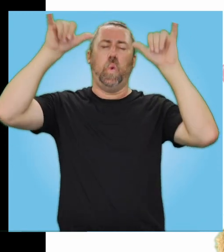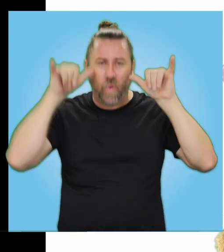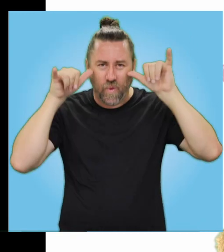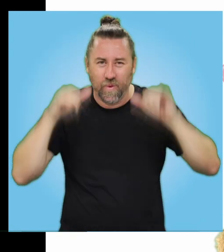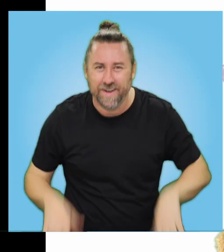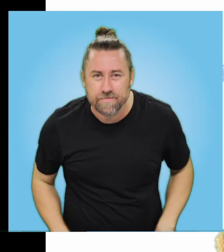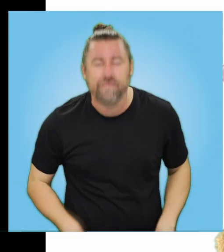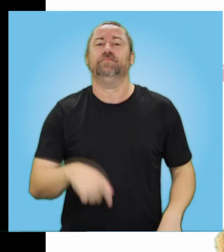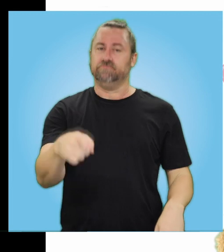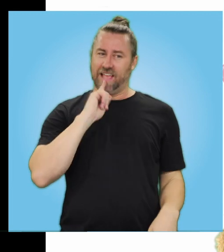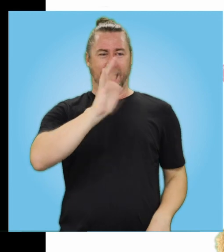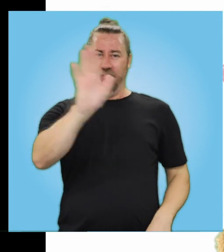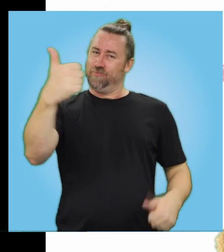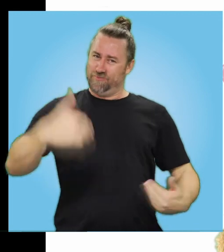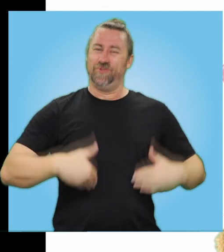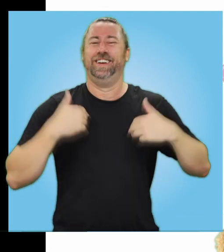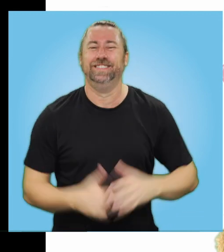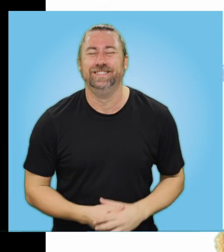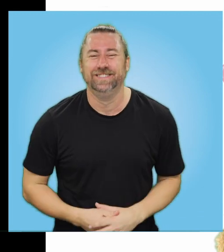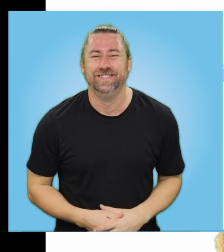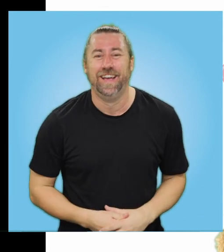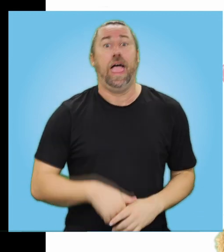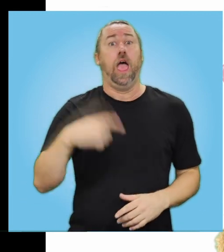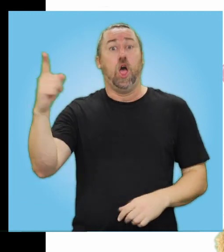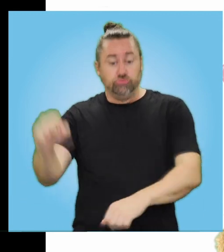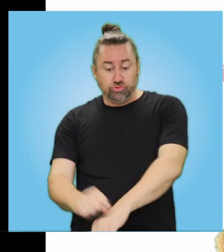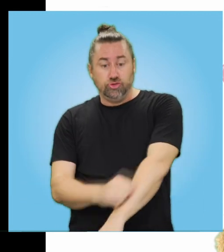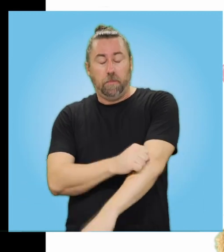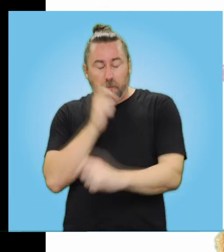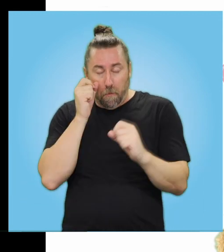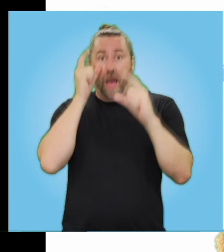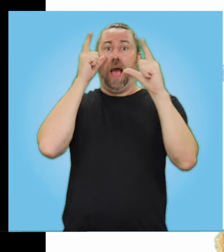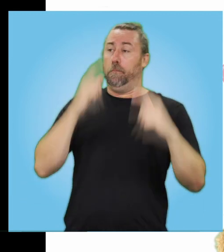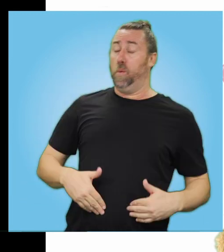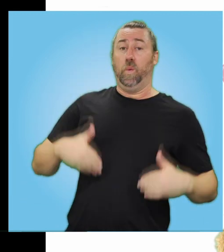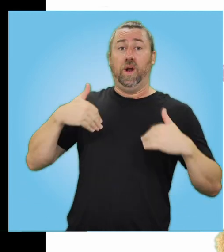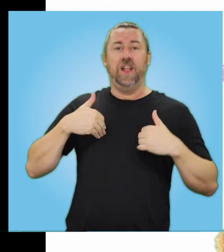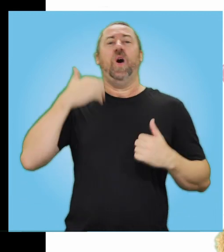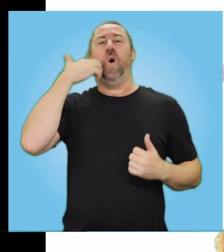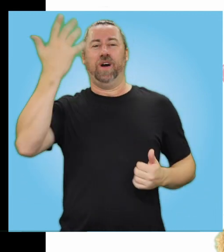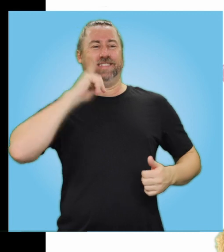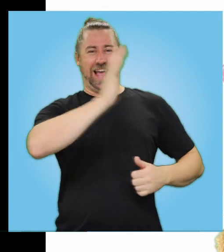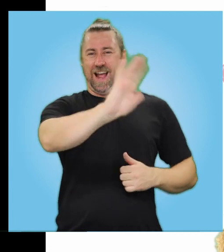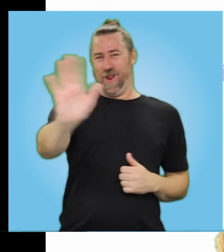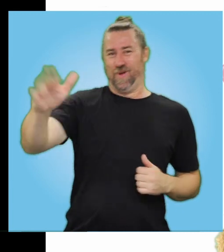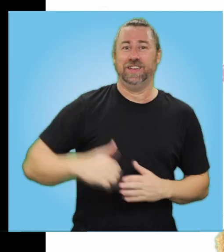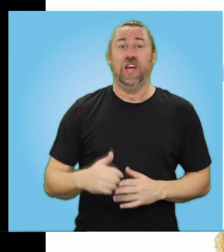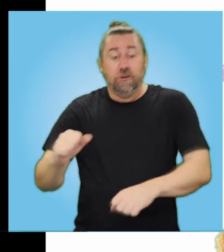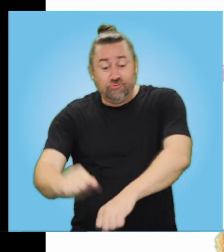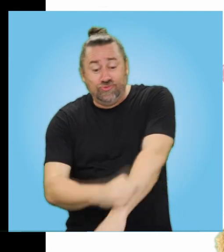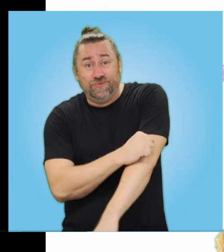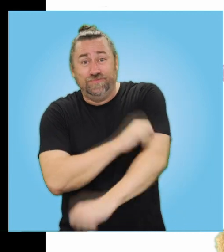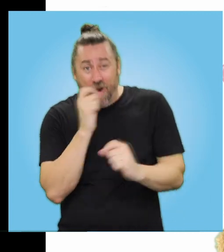And that is what they say. When sheep get up in the morning, they always say hello. When sheep